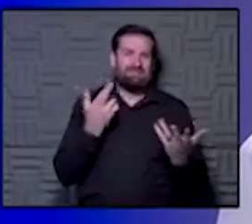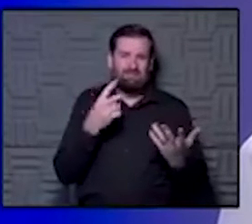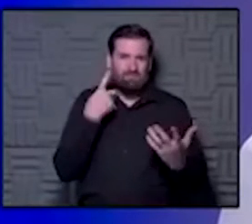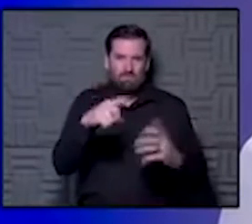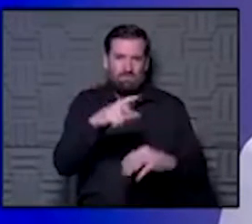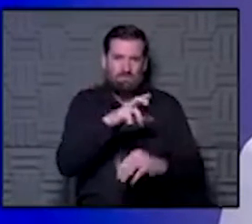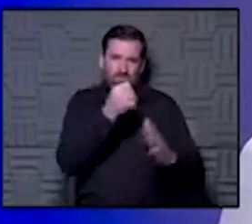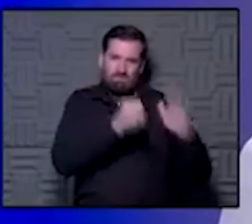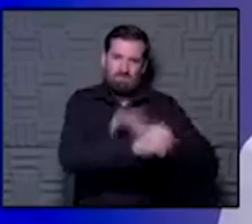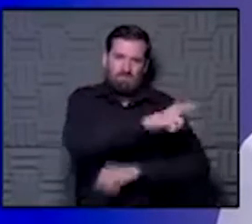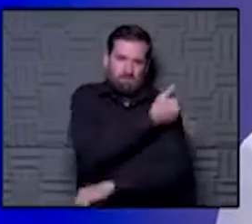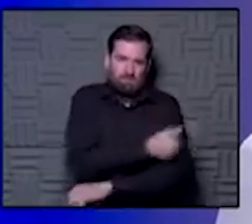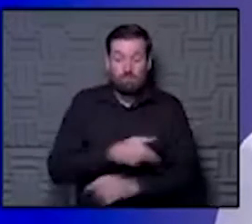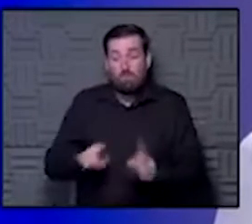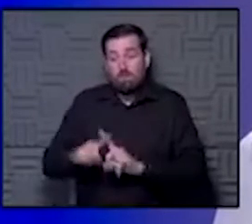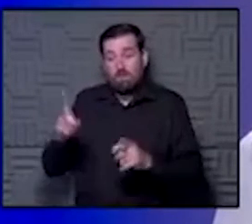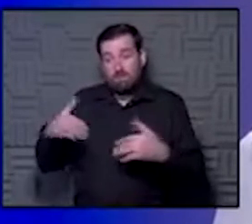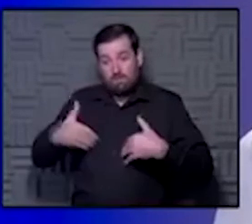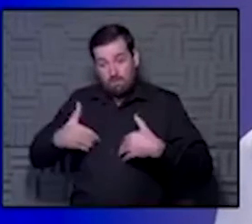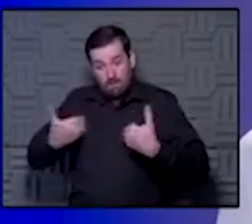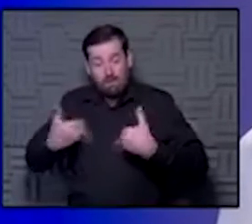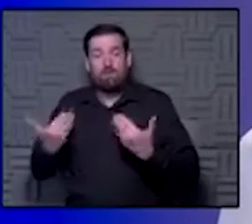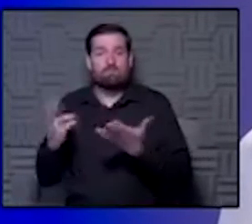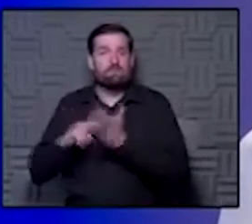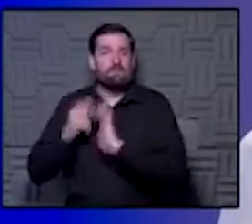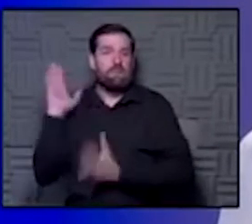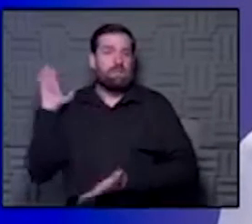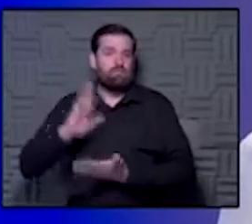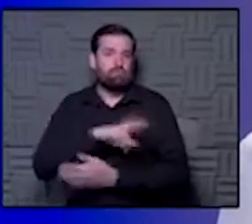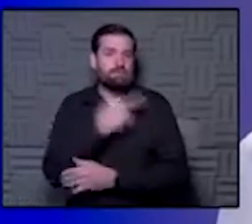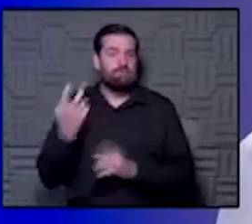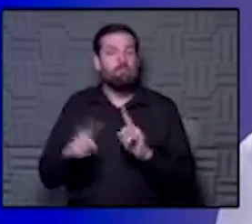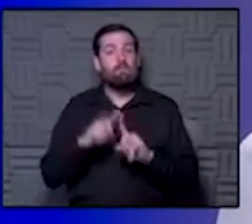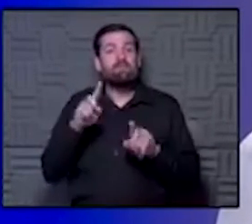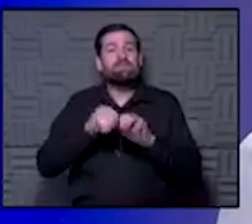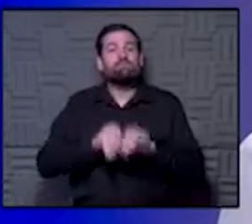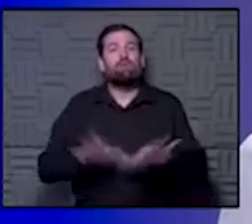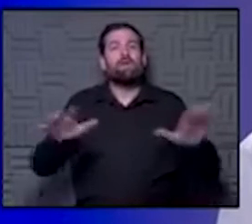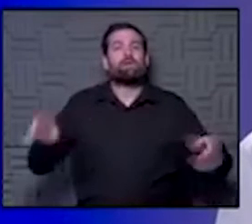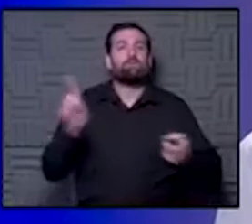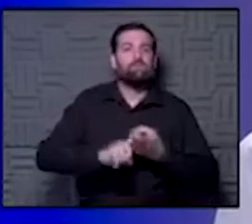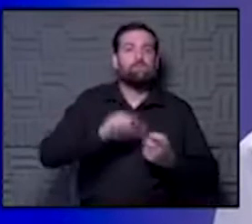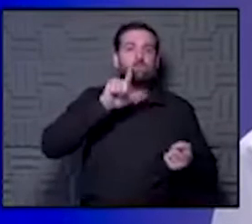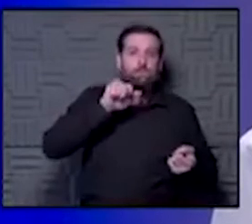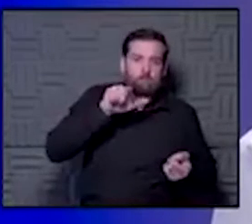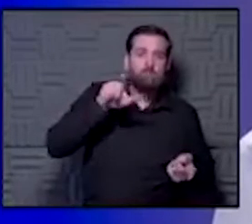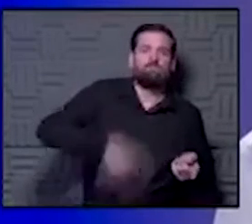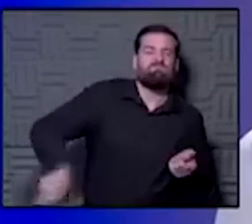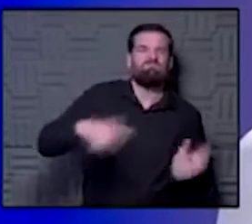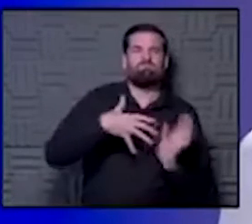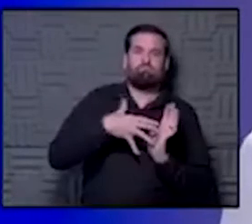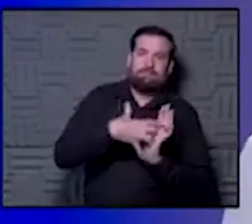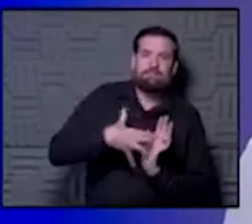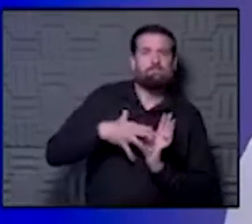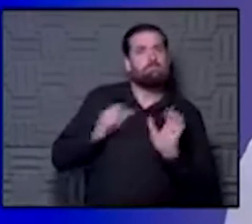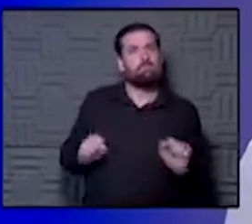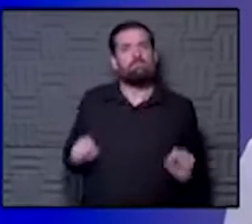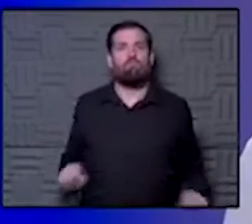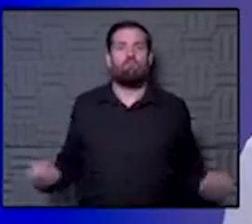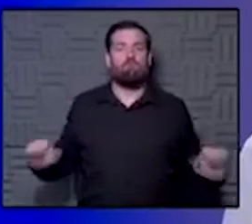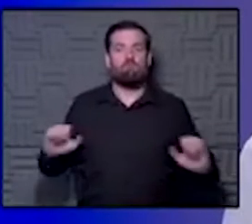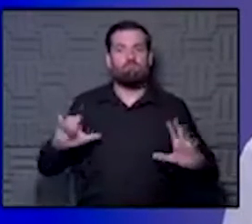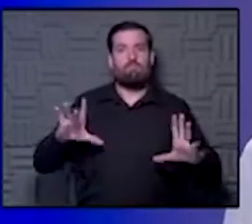care is even lower. It's unfortunate because it's the people that you can spread it to that are highly vulnerable for complications that can,